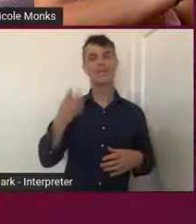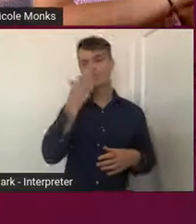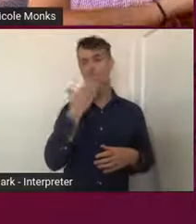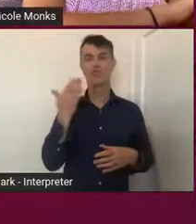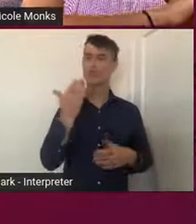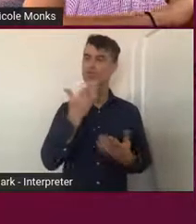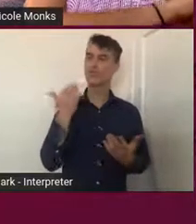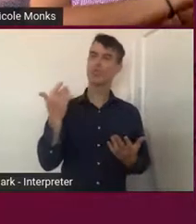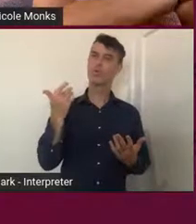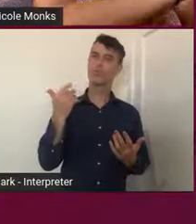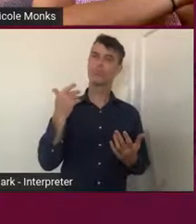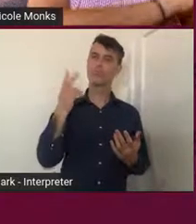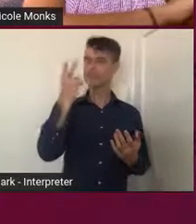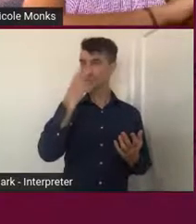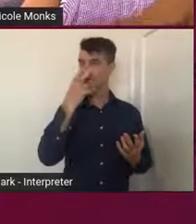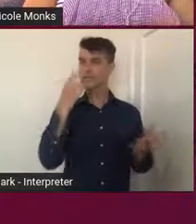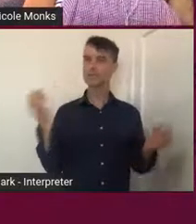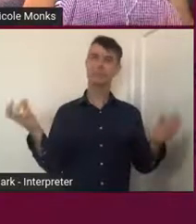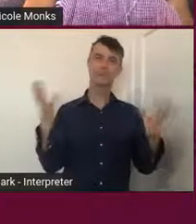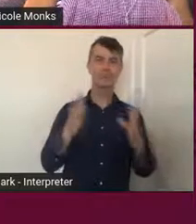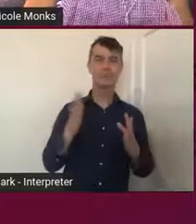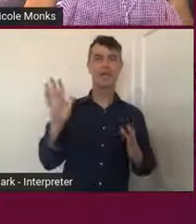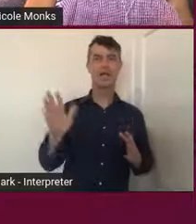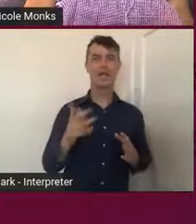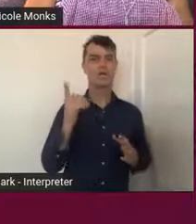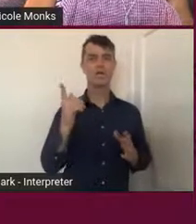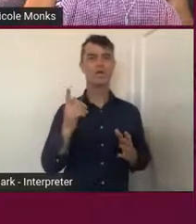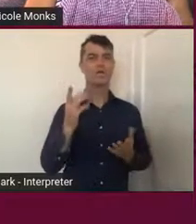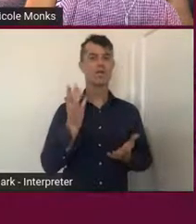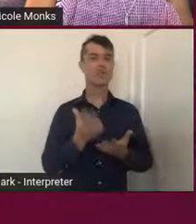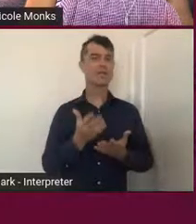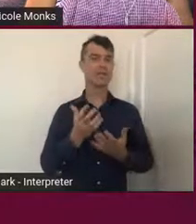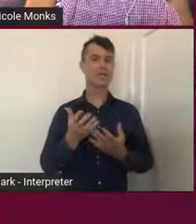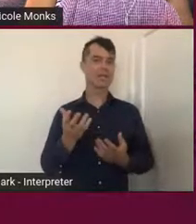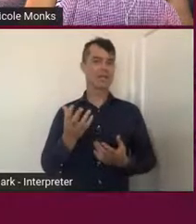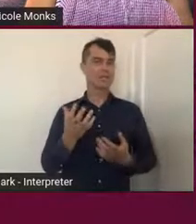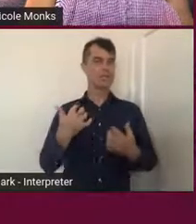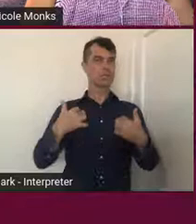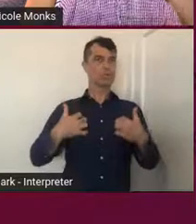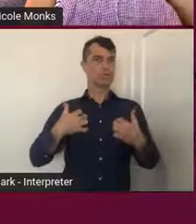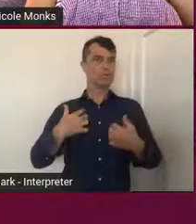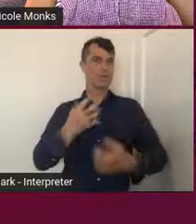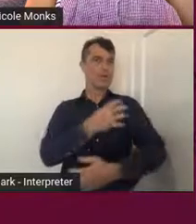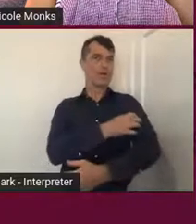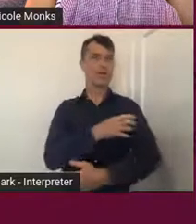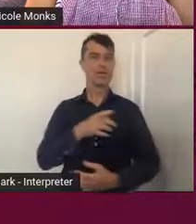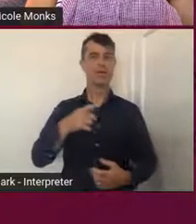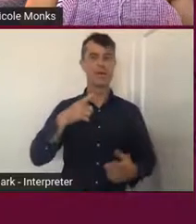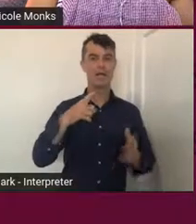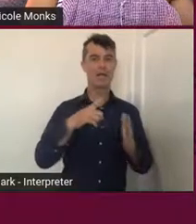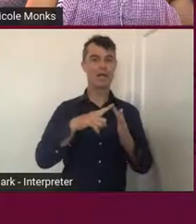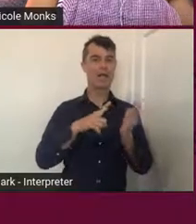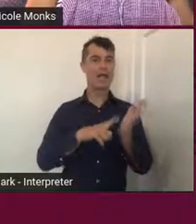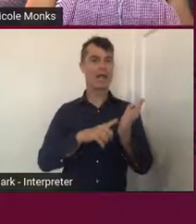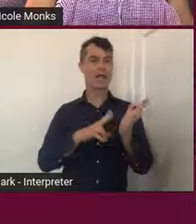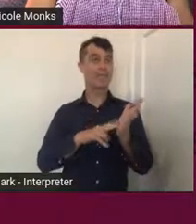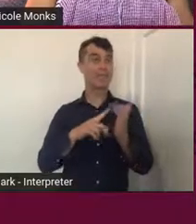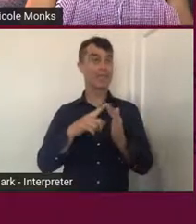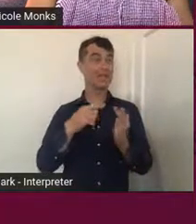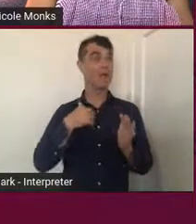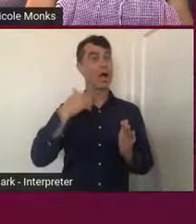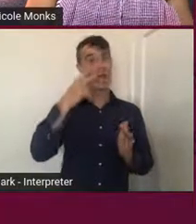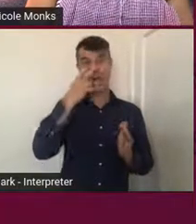beautiful evening and everyone was just quite empowered by the end of it. I know Elvie, my elder, said she'd never seen